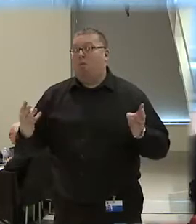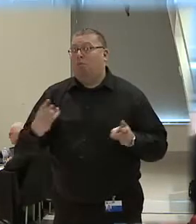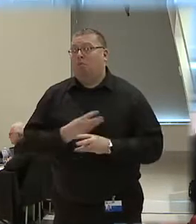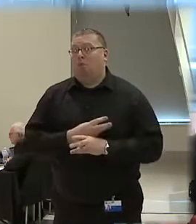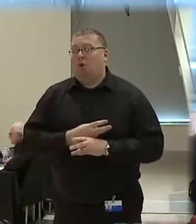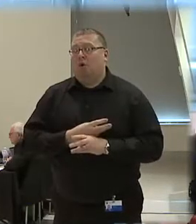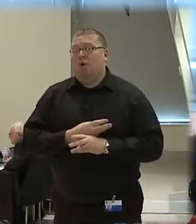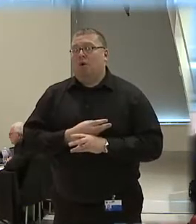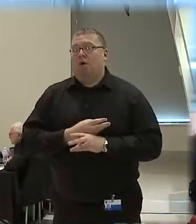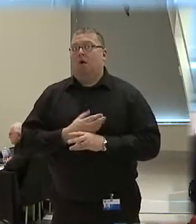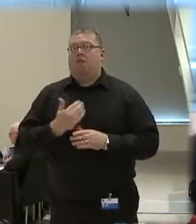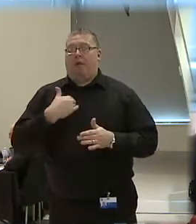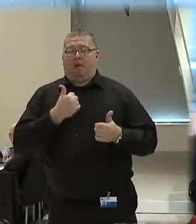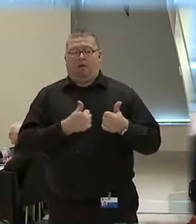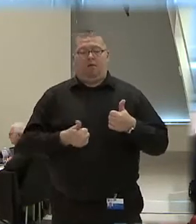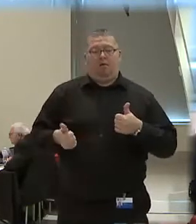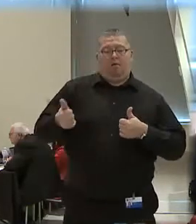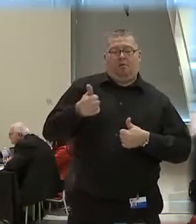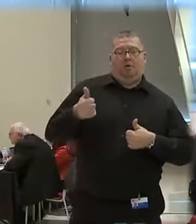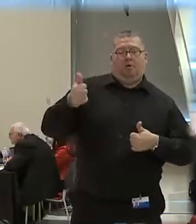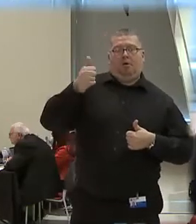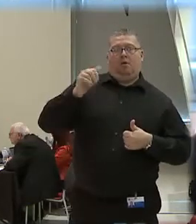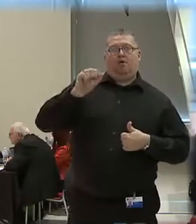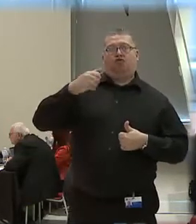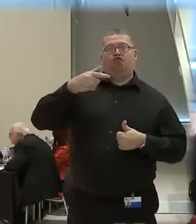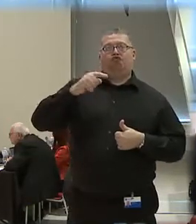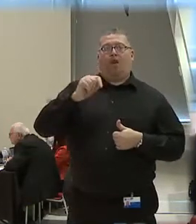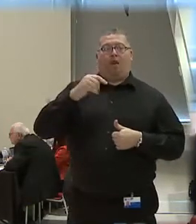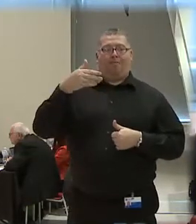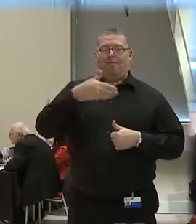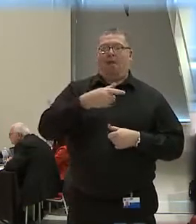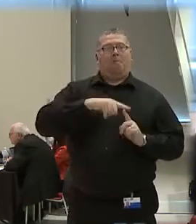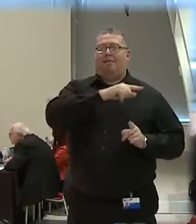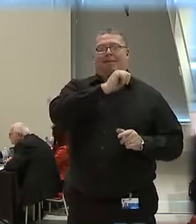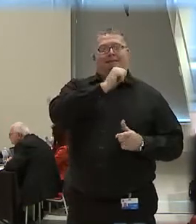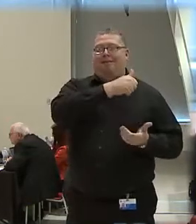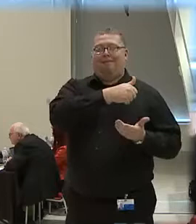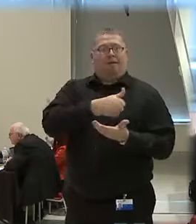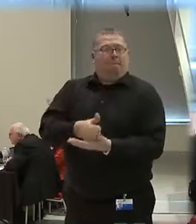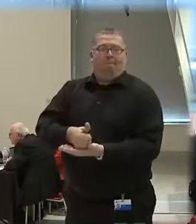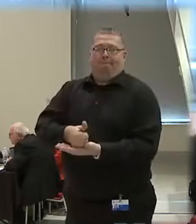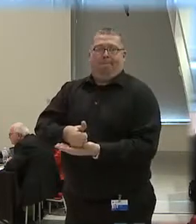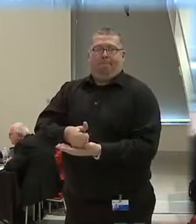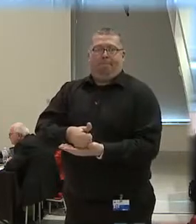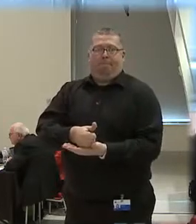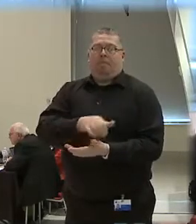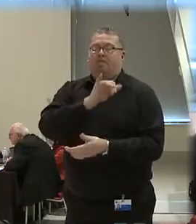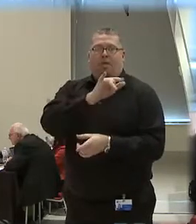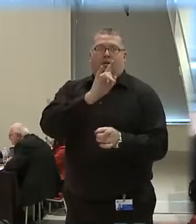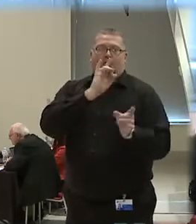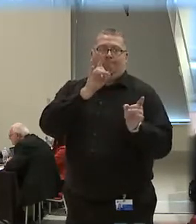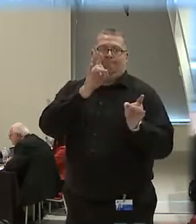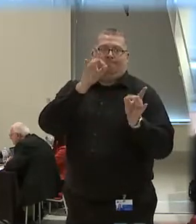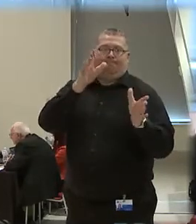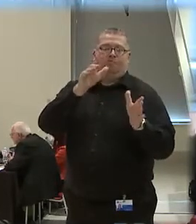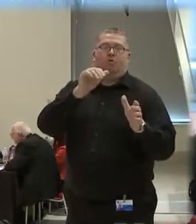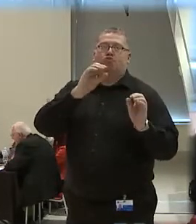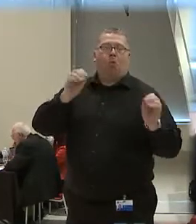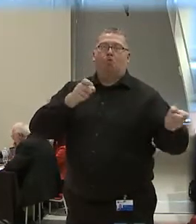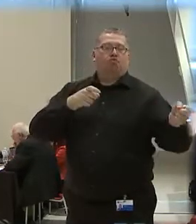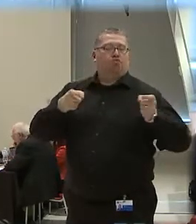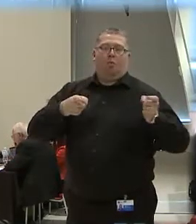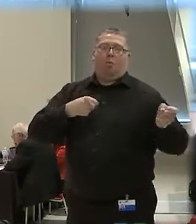there were sergeants on the scene. The fact that those sergeants didn't intervene was a total lack of control.